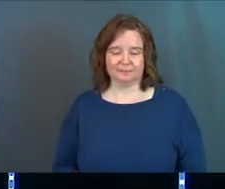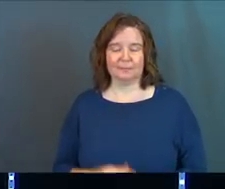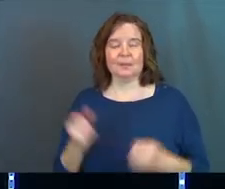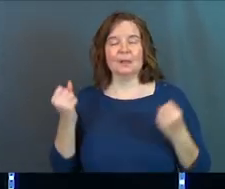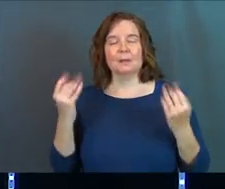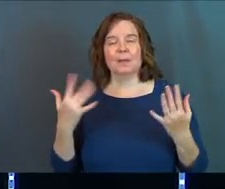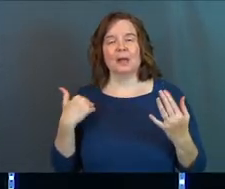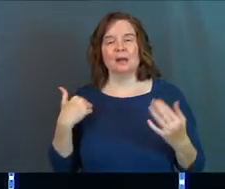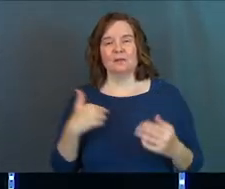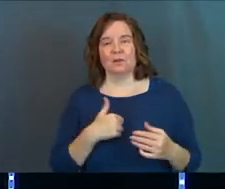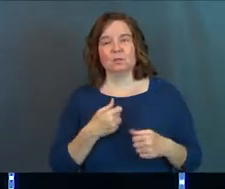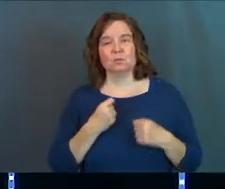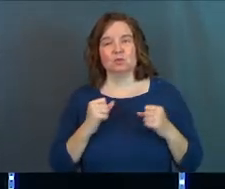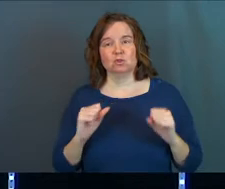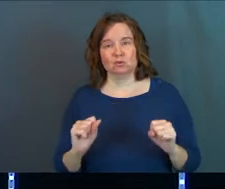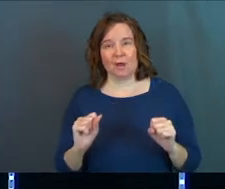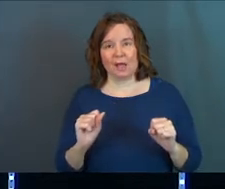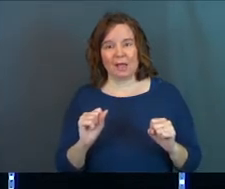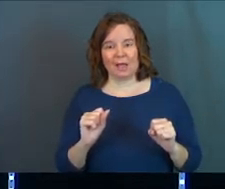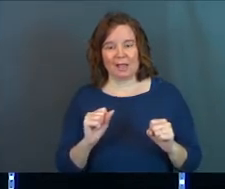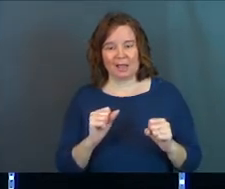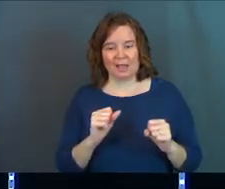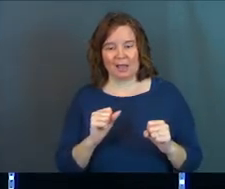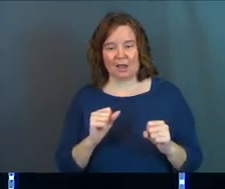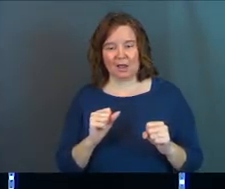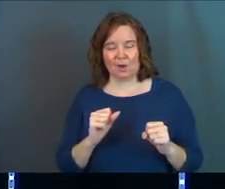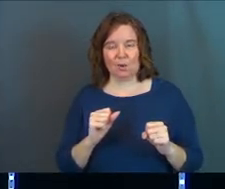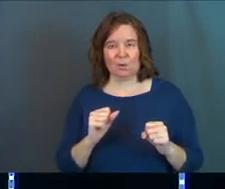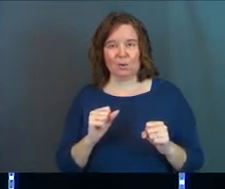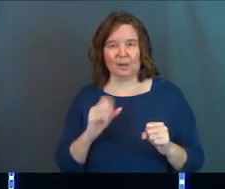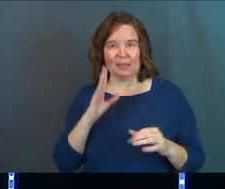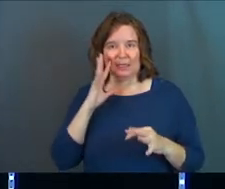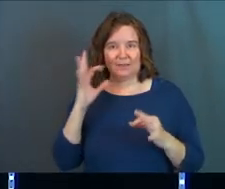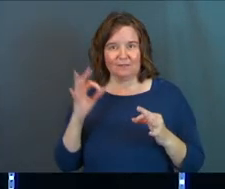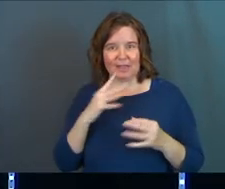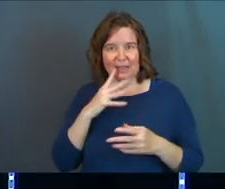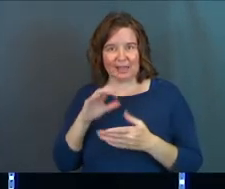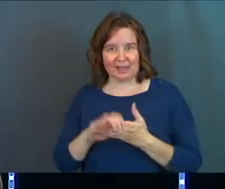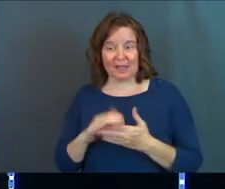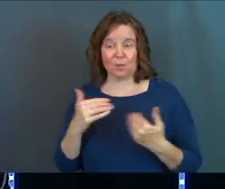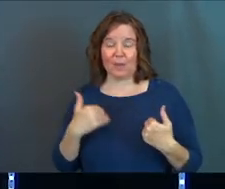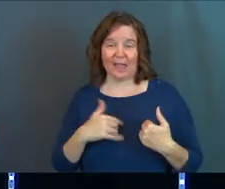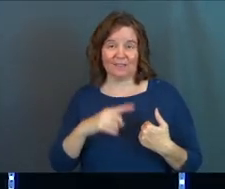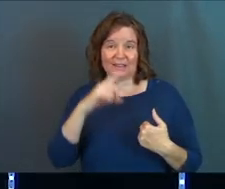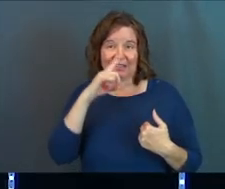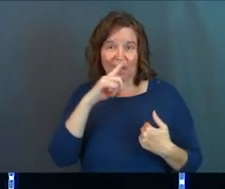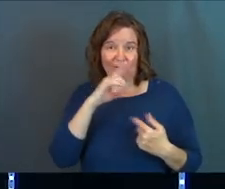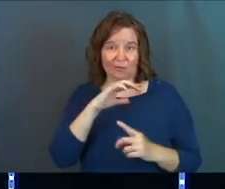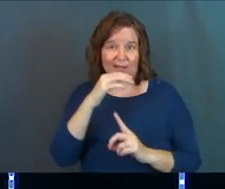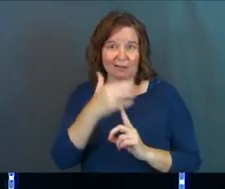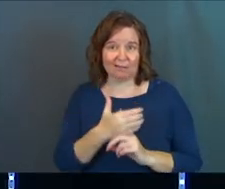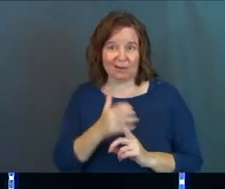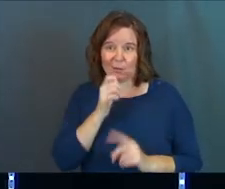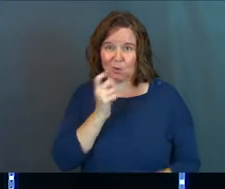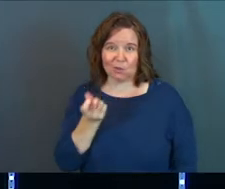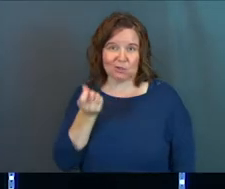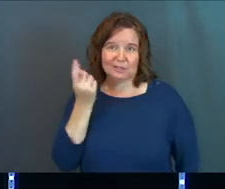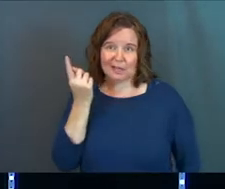Many of us, we try out the faith and we have a counterfeit and we don't understand.